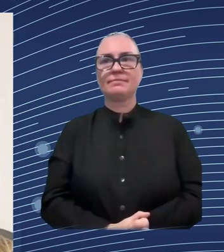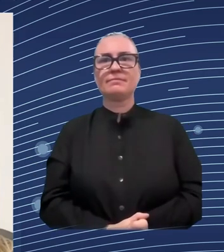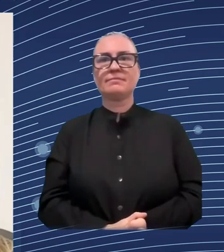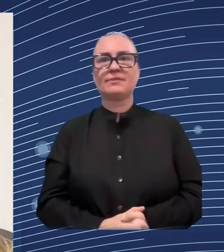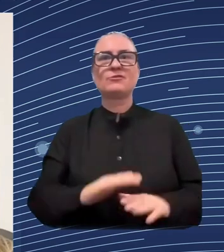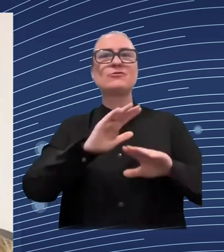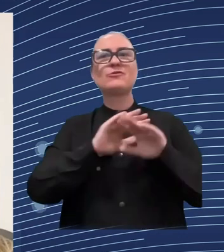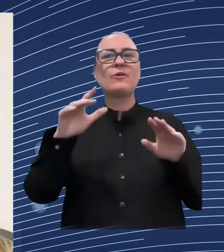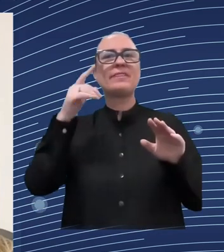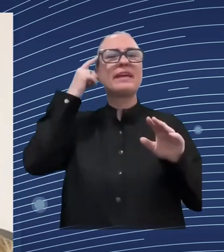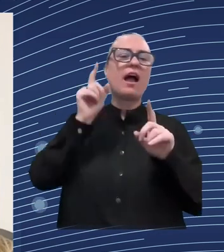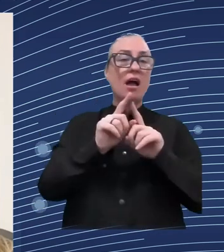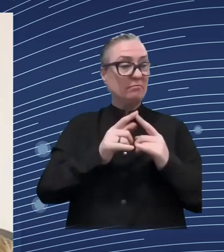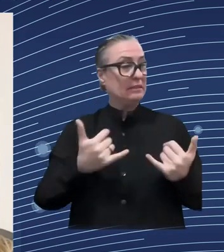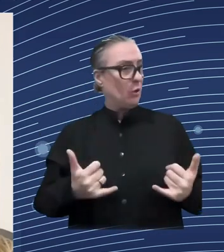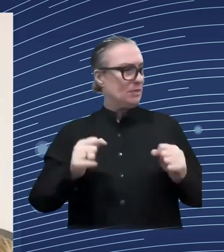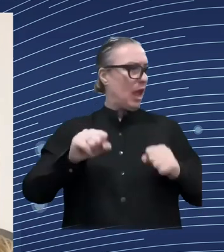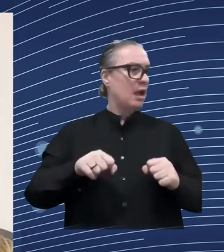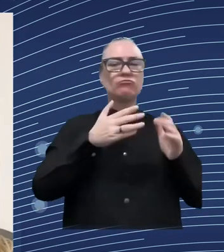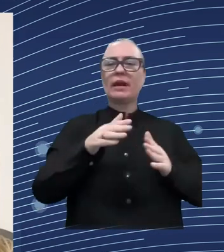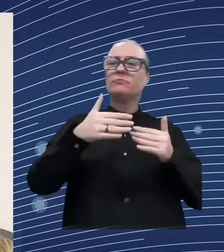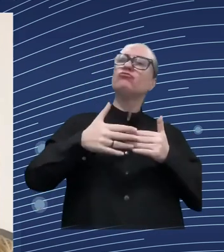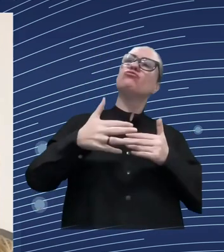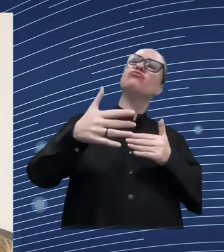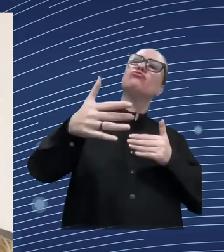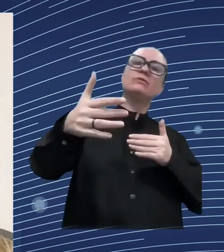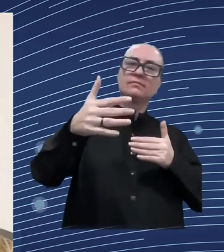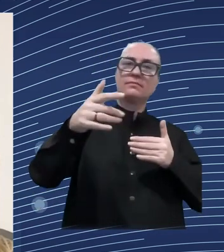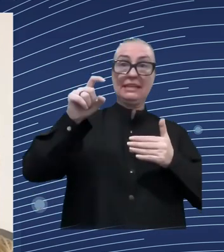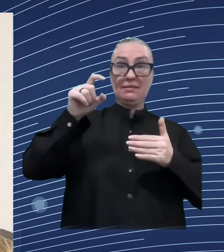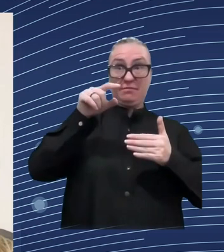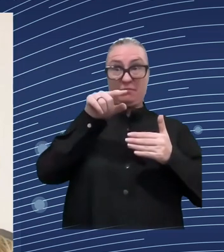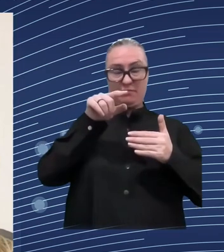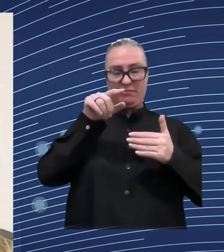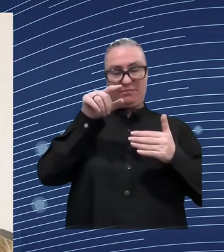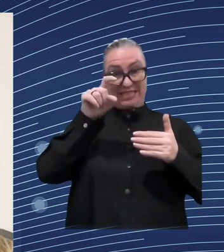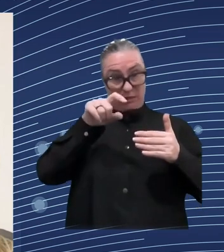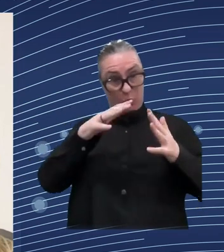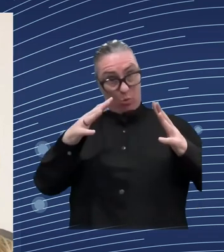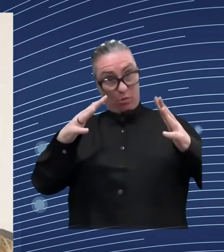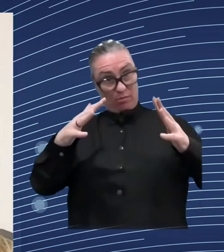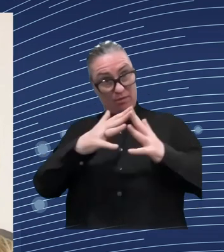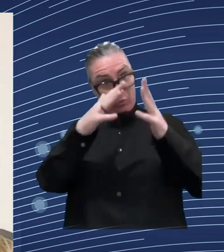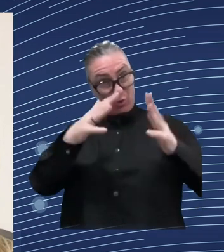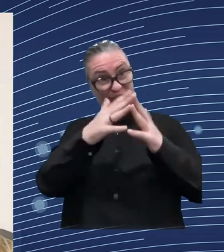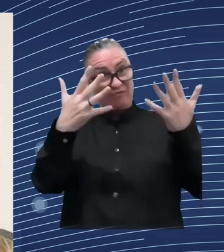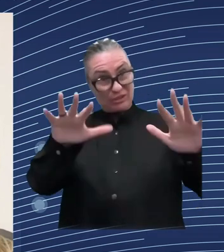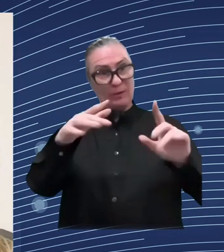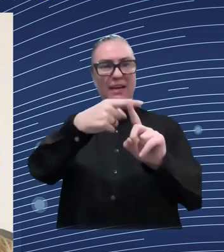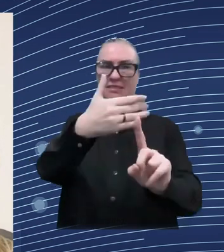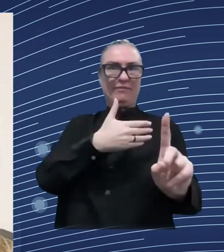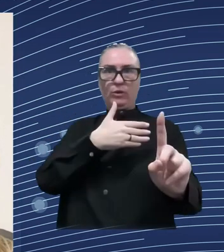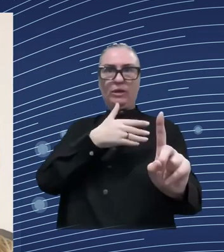plan the reconstruction in a mid-term perspective and i hope that this will come as soon as as possible but